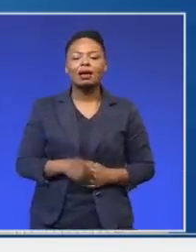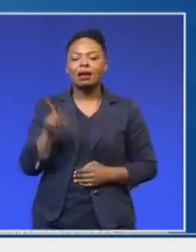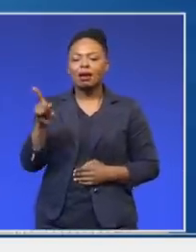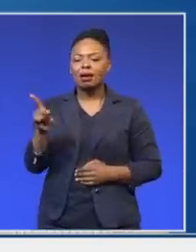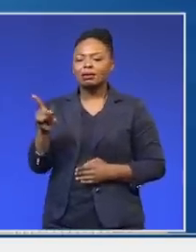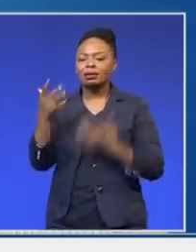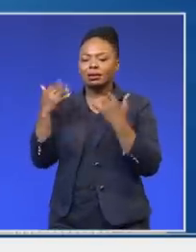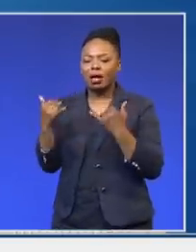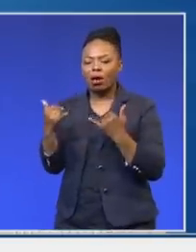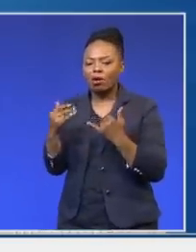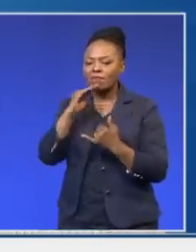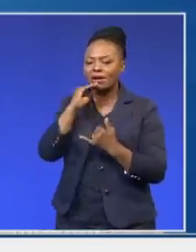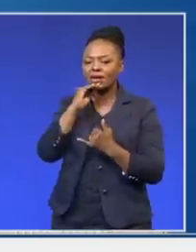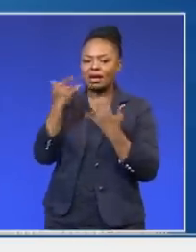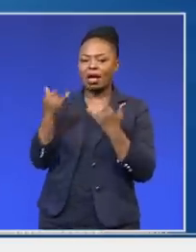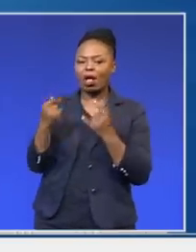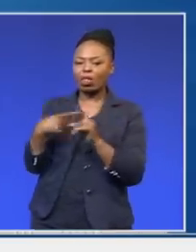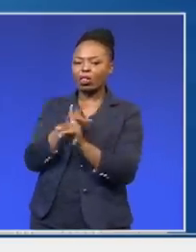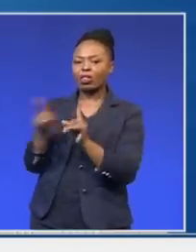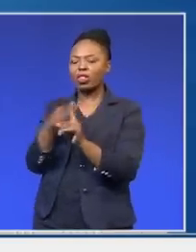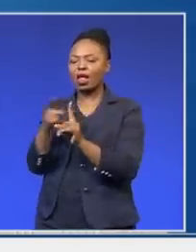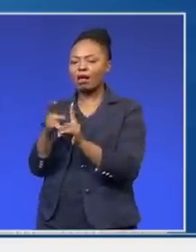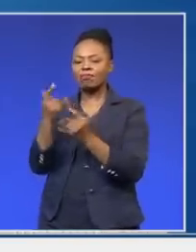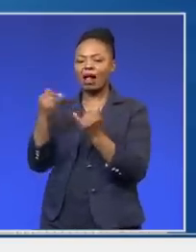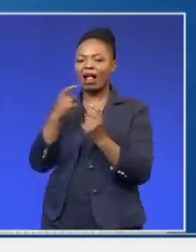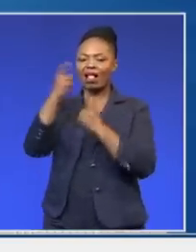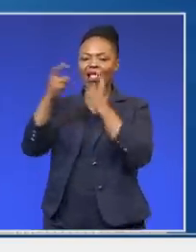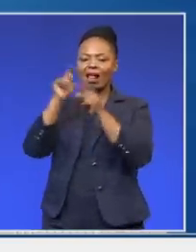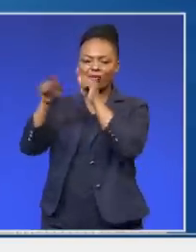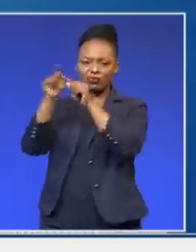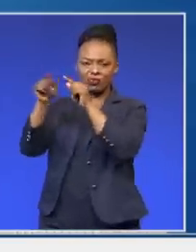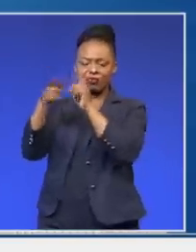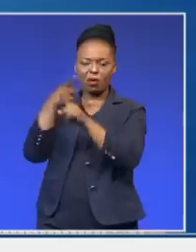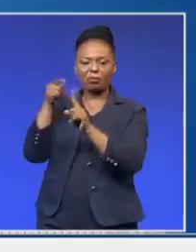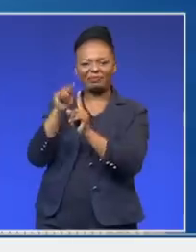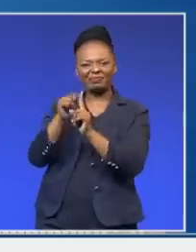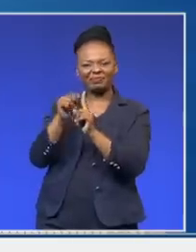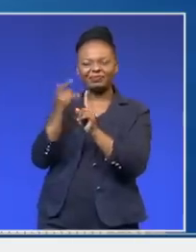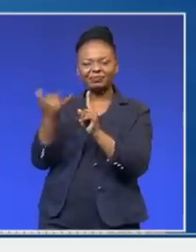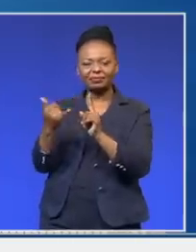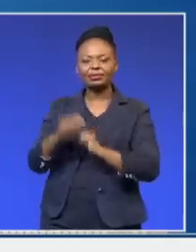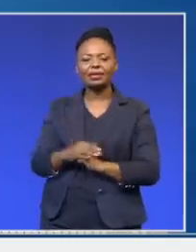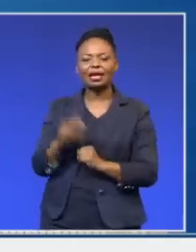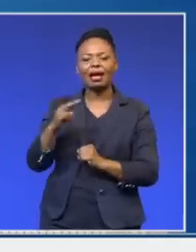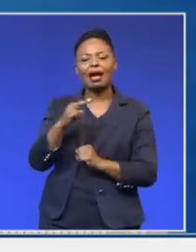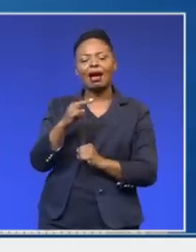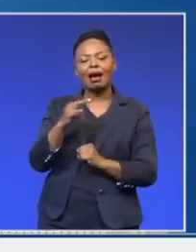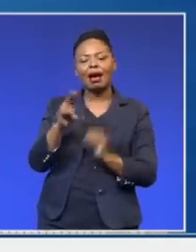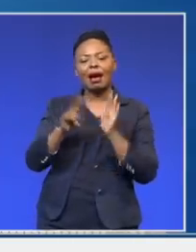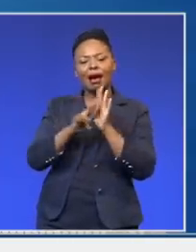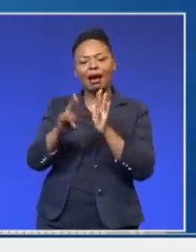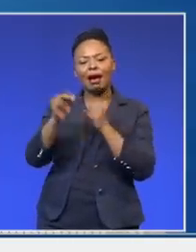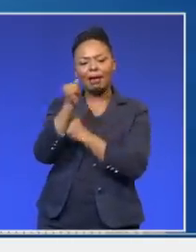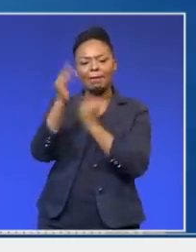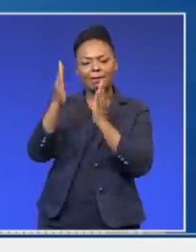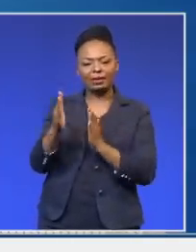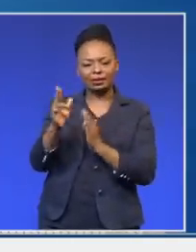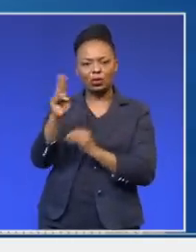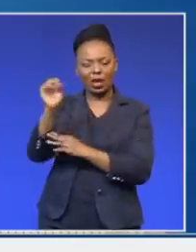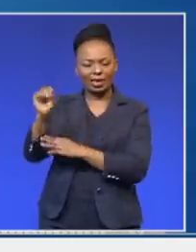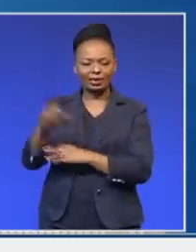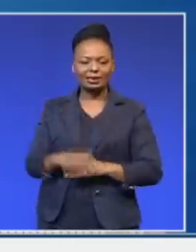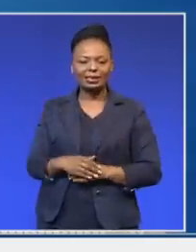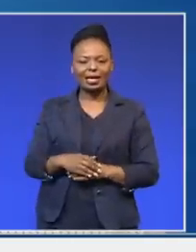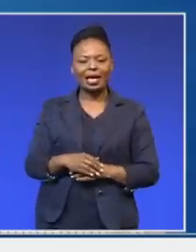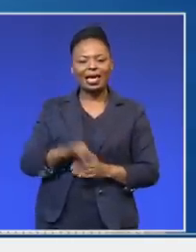allegations that are made here by the ambassador. But we know, for instance, with the invasion in Iraq, that the